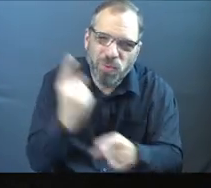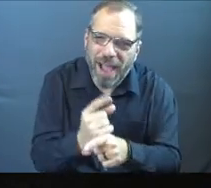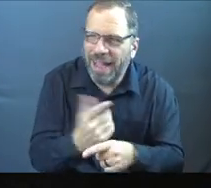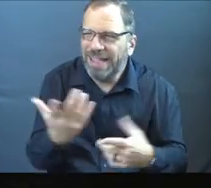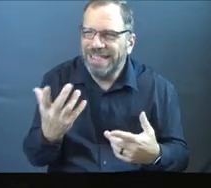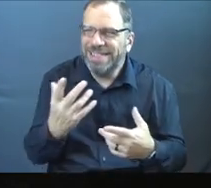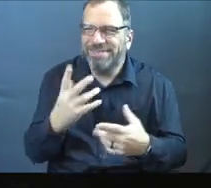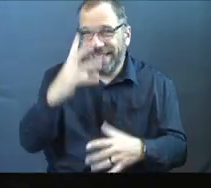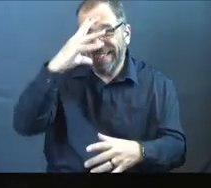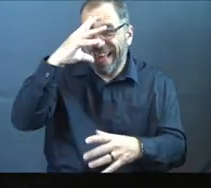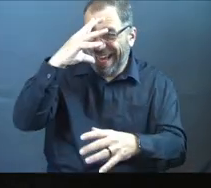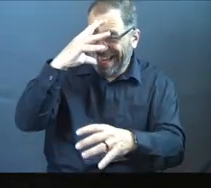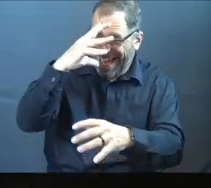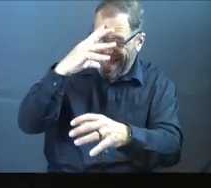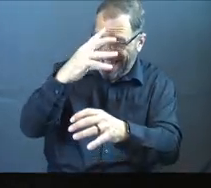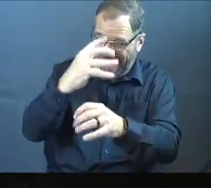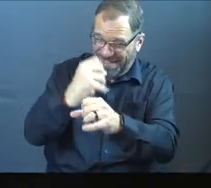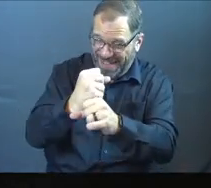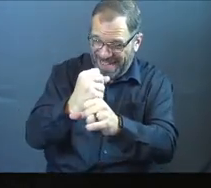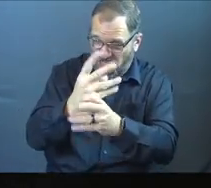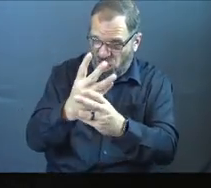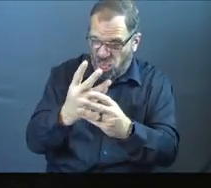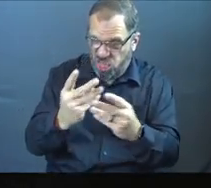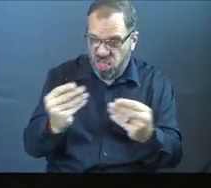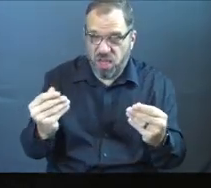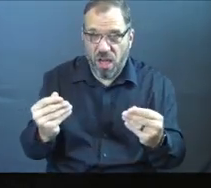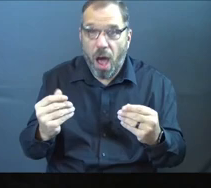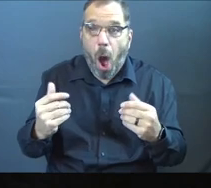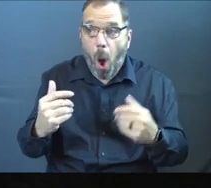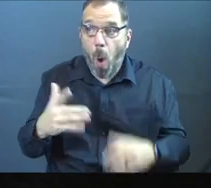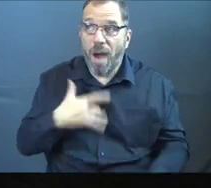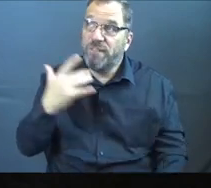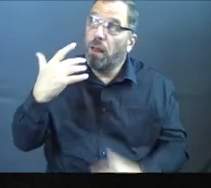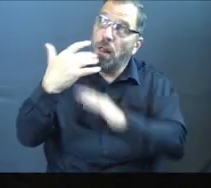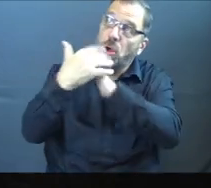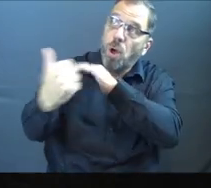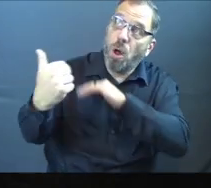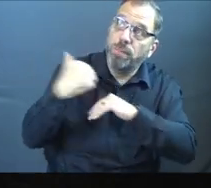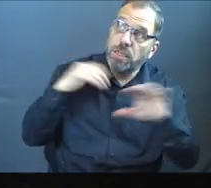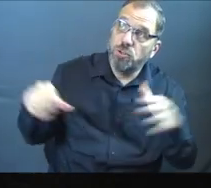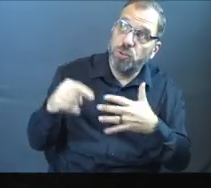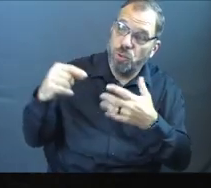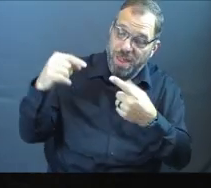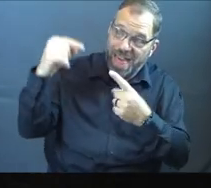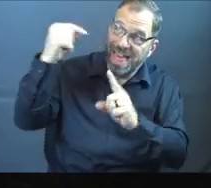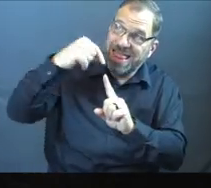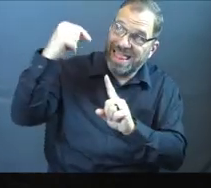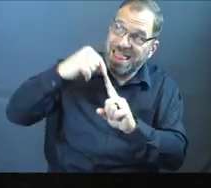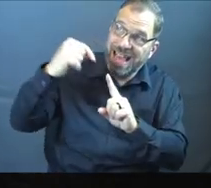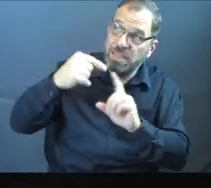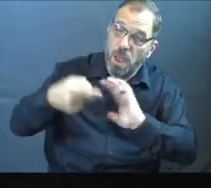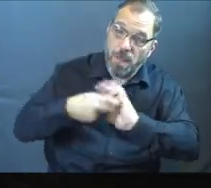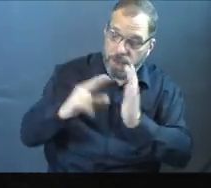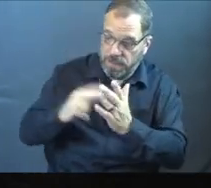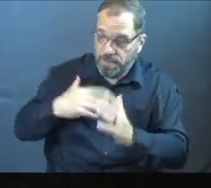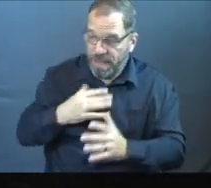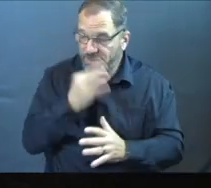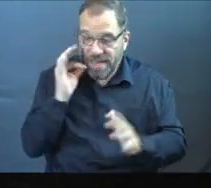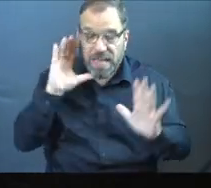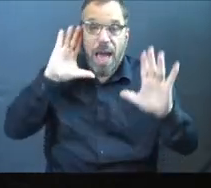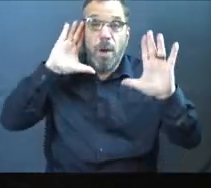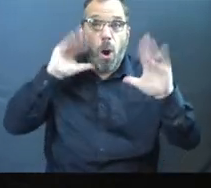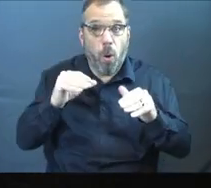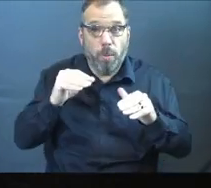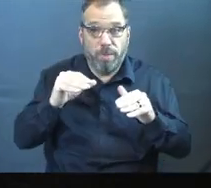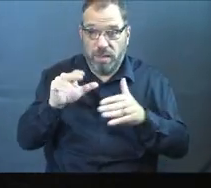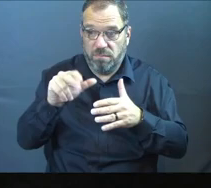confident, direct, determined heart there that says, hey, I feel like God has called me to do this thing to the purpose of my fast. What I'm hoping